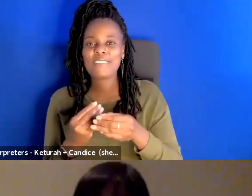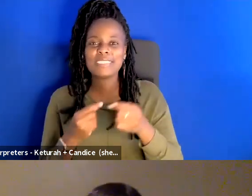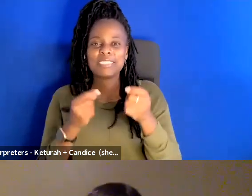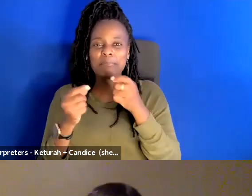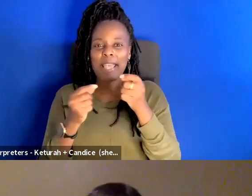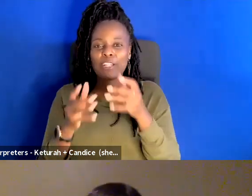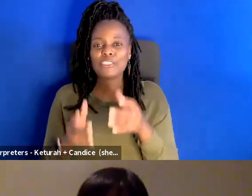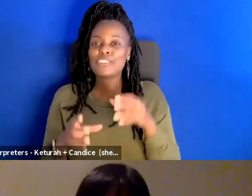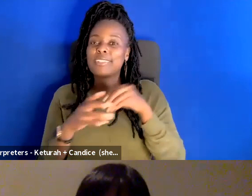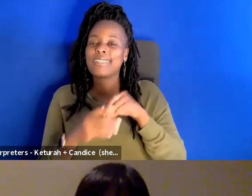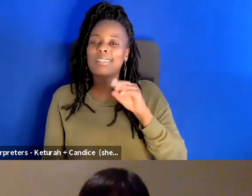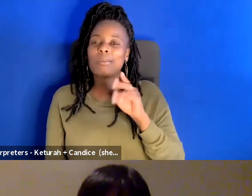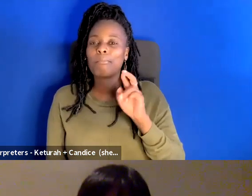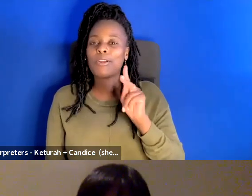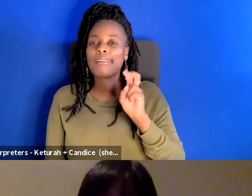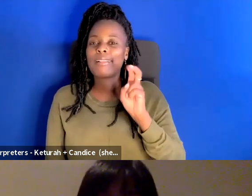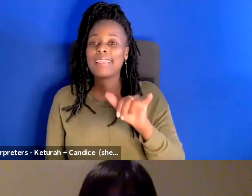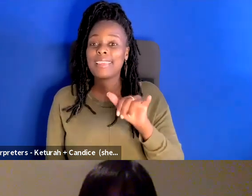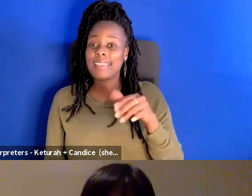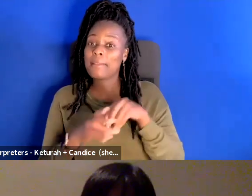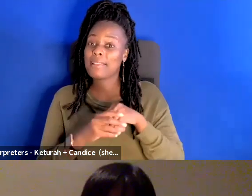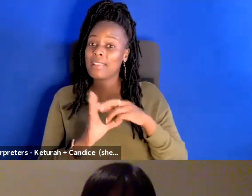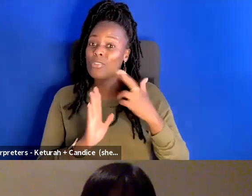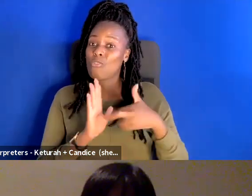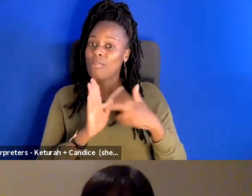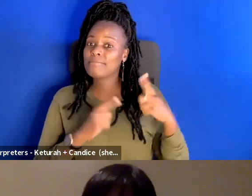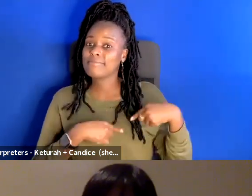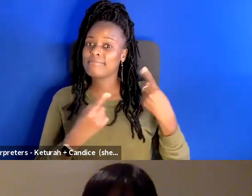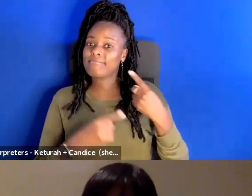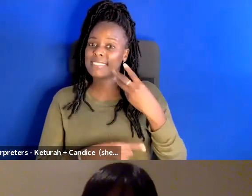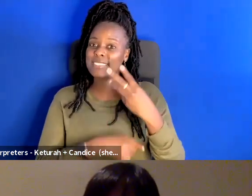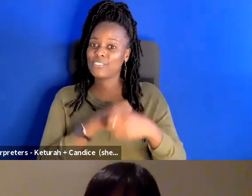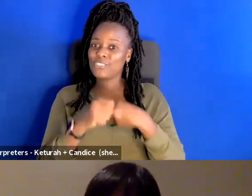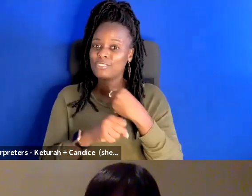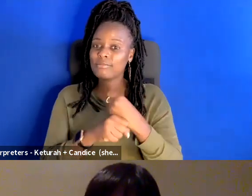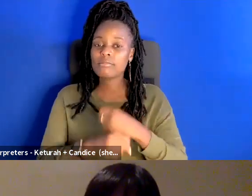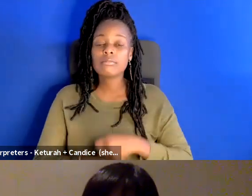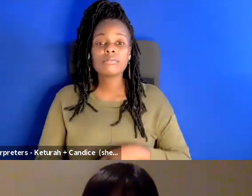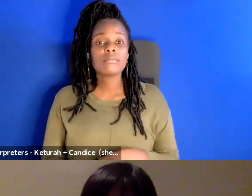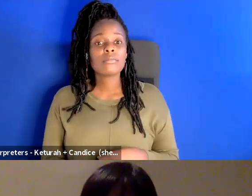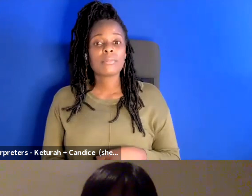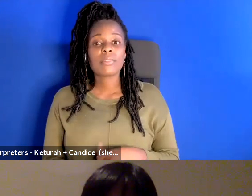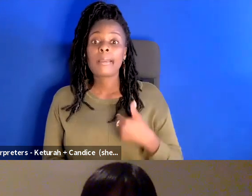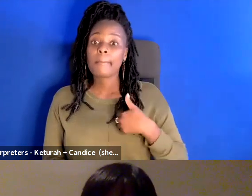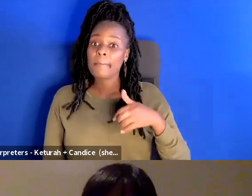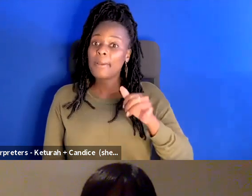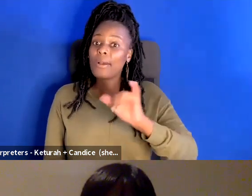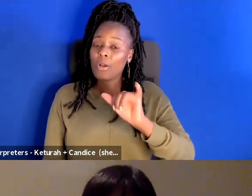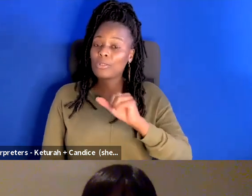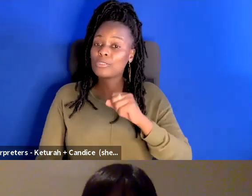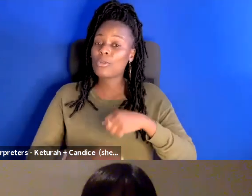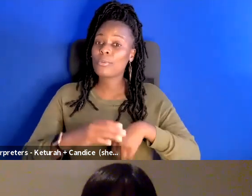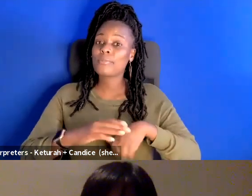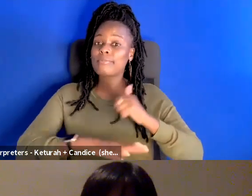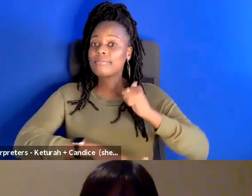in Berkeley. I've been in this role for the past six years. In addition to my work here, I'm also a founding ensemble member